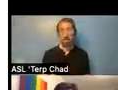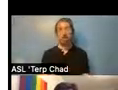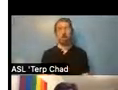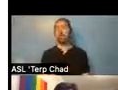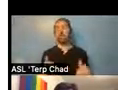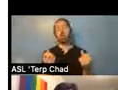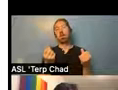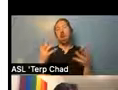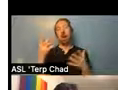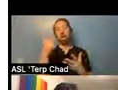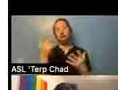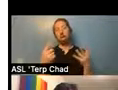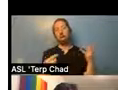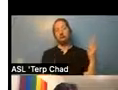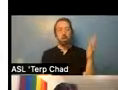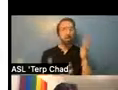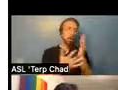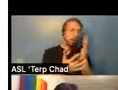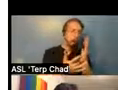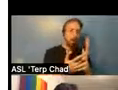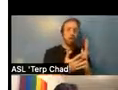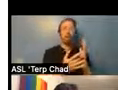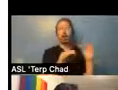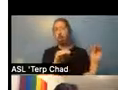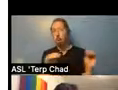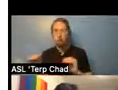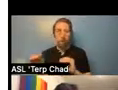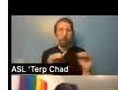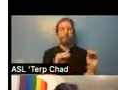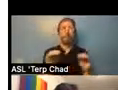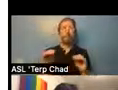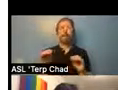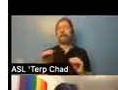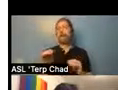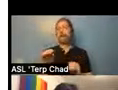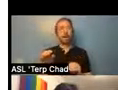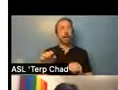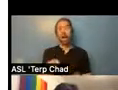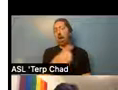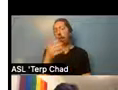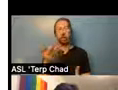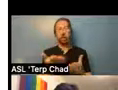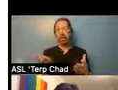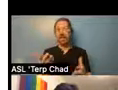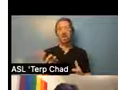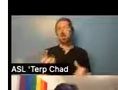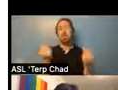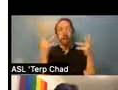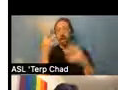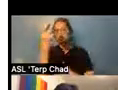technology, communication, mobility. There's other reasons why we don't have, uh, you know, um, access to stuff. Um,